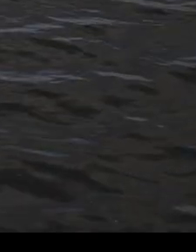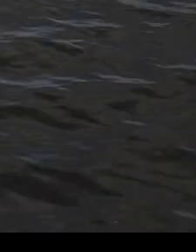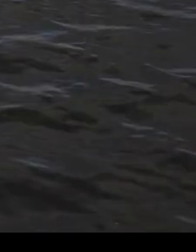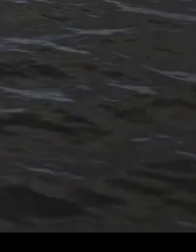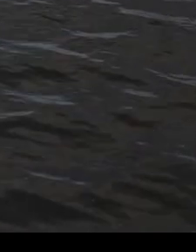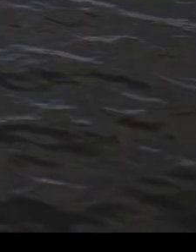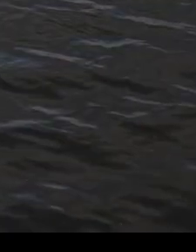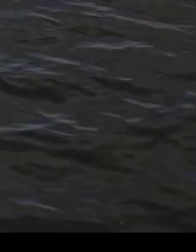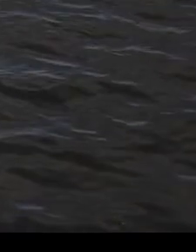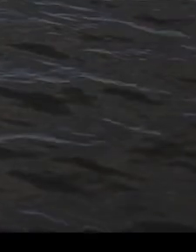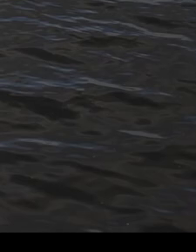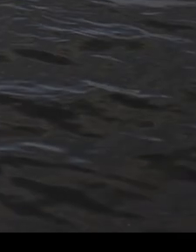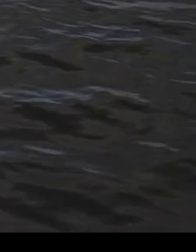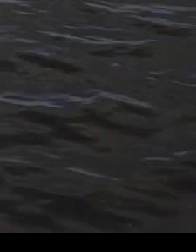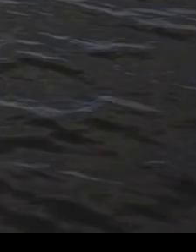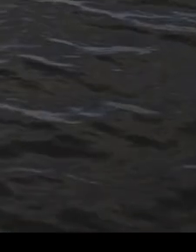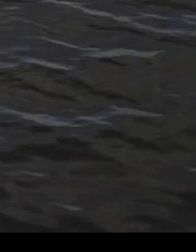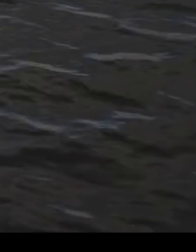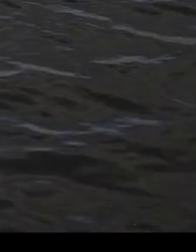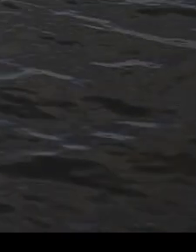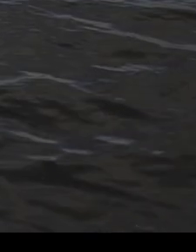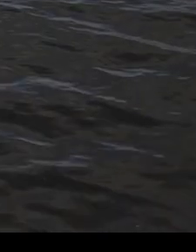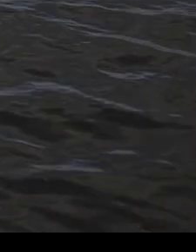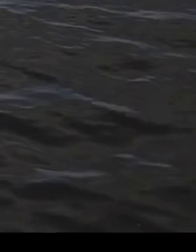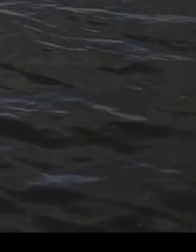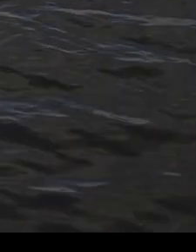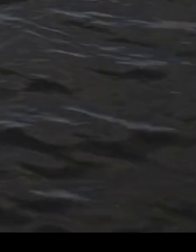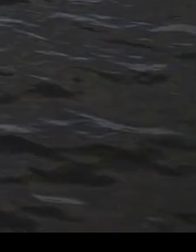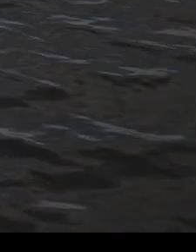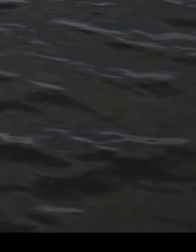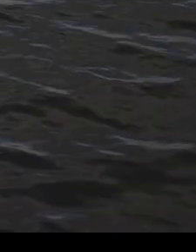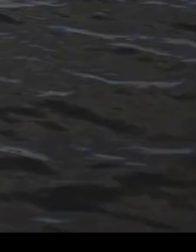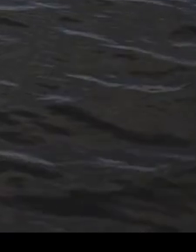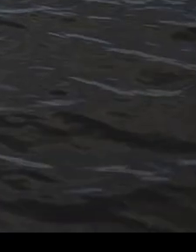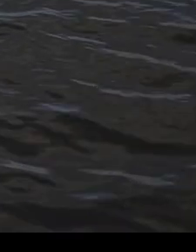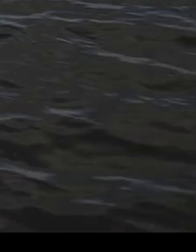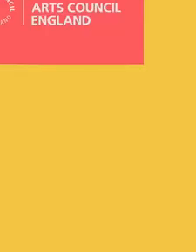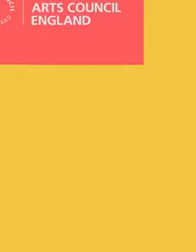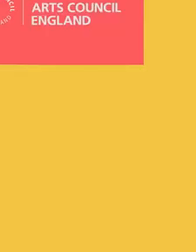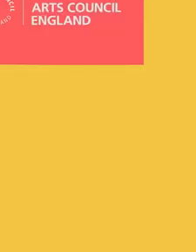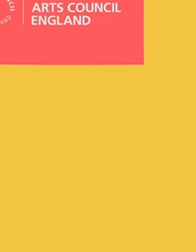Dress Commission, Dash, and We Are Invisible, We Are Visible.